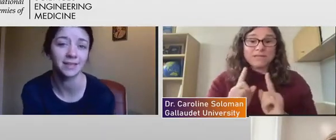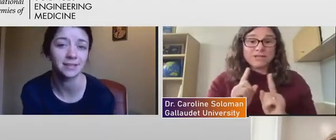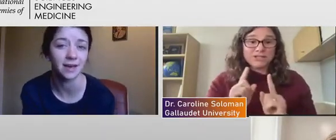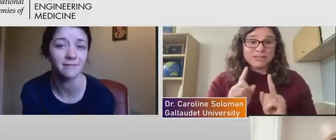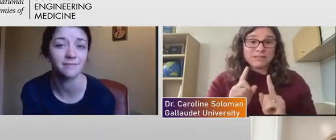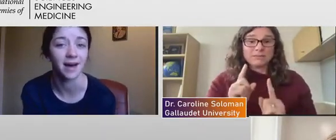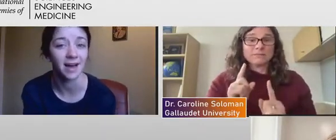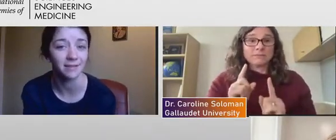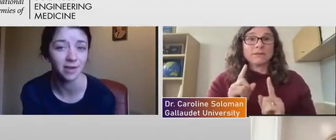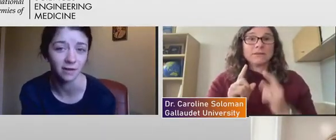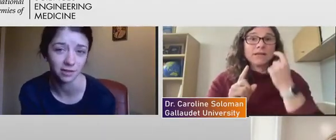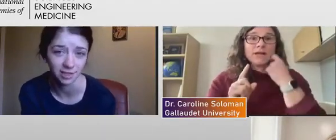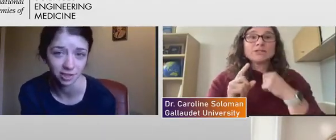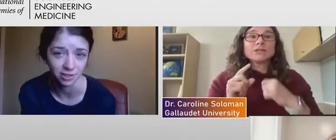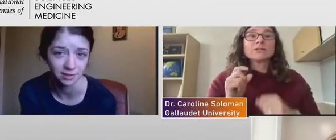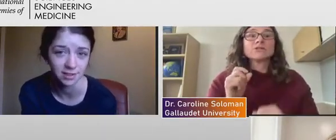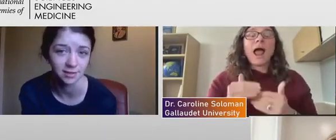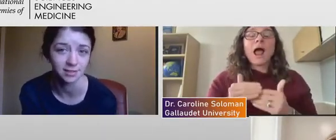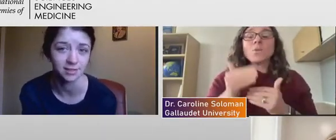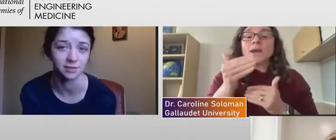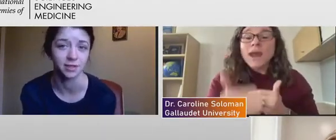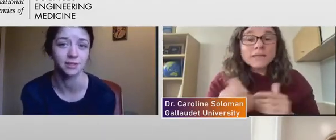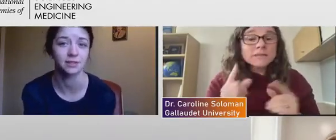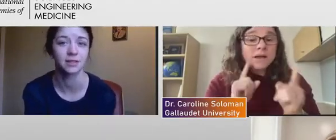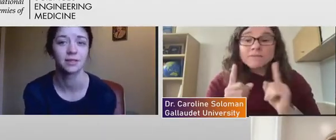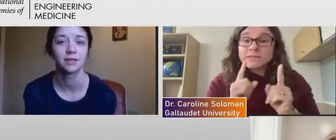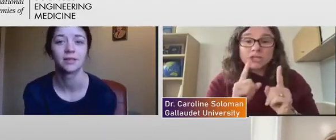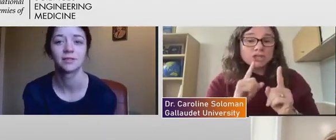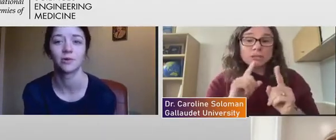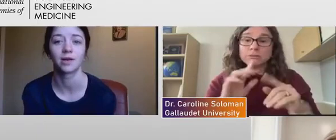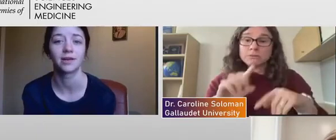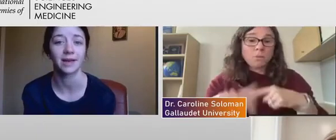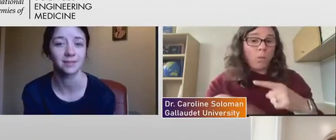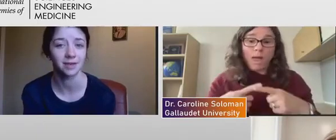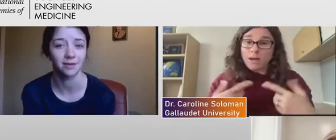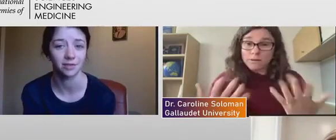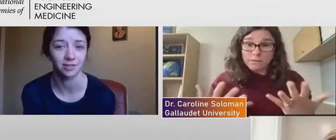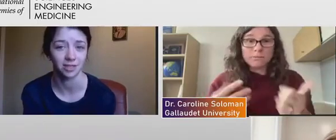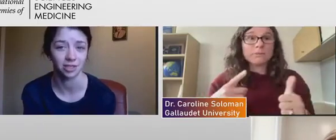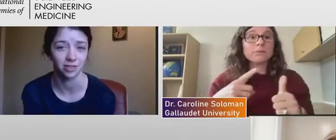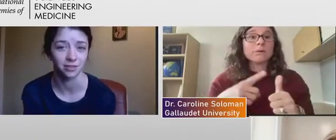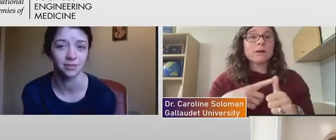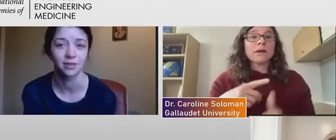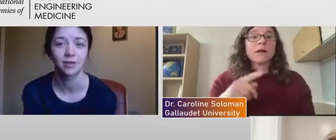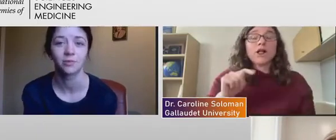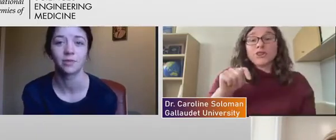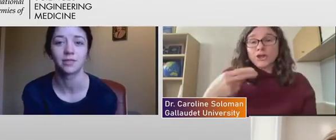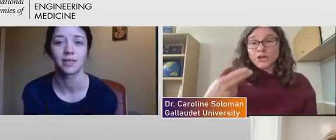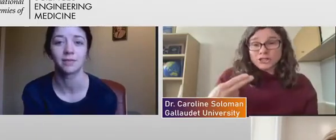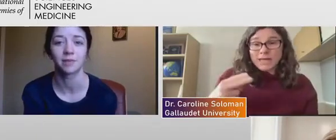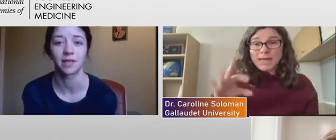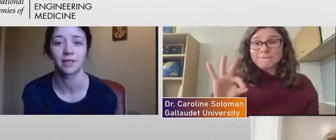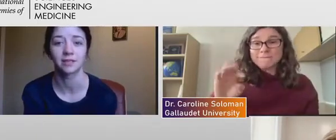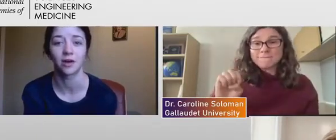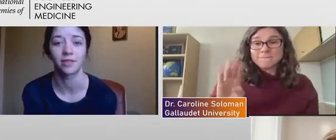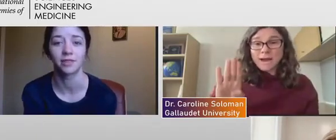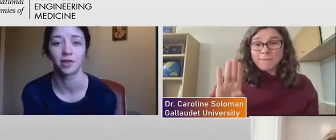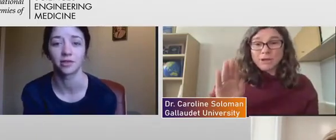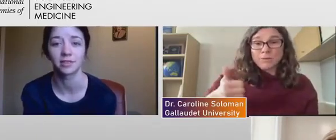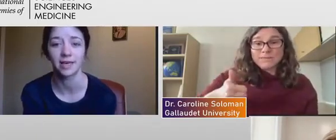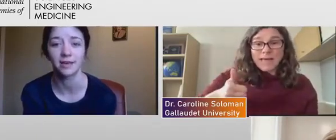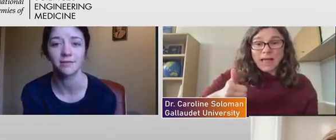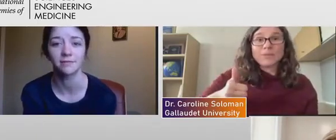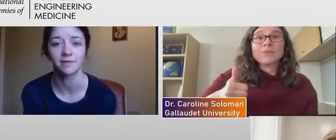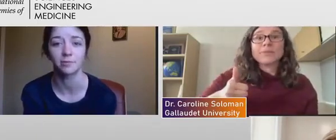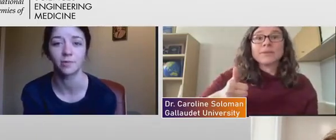the second of five conversations in this series. So our next conversation will take place on